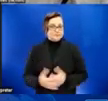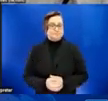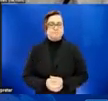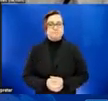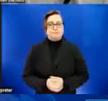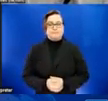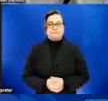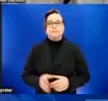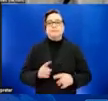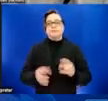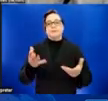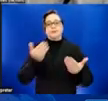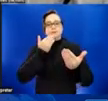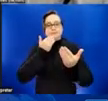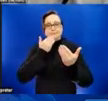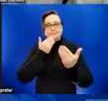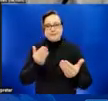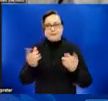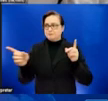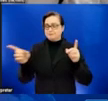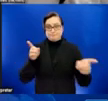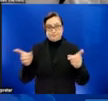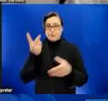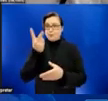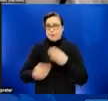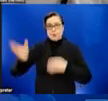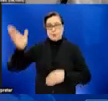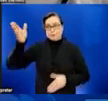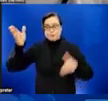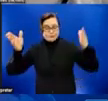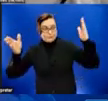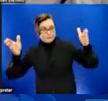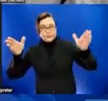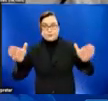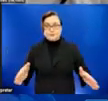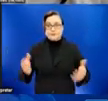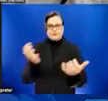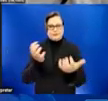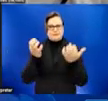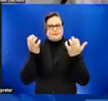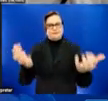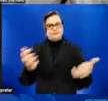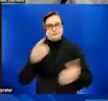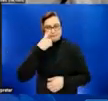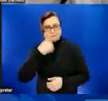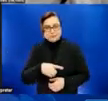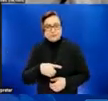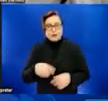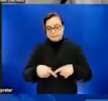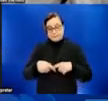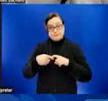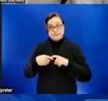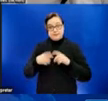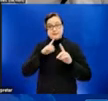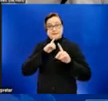But I want to thank both of our presenters and audience. If you take just a moment to answer the second poll